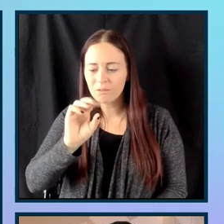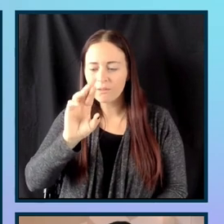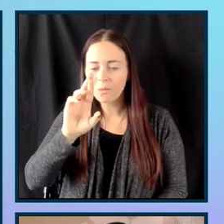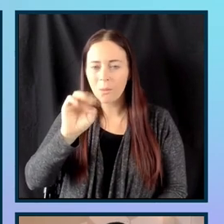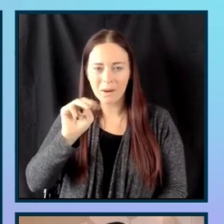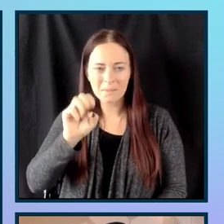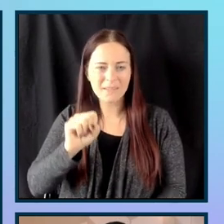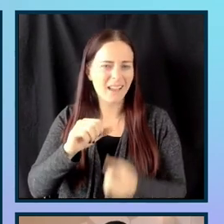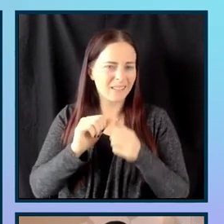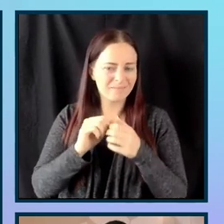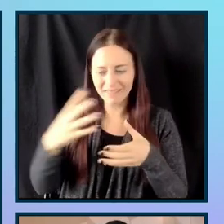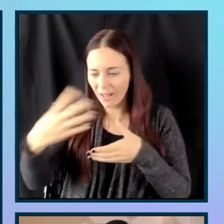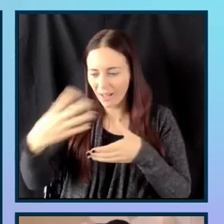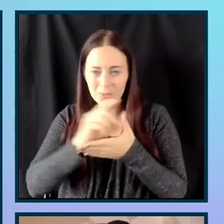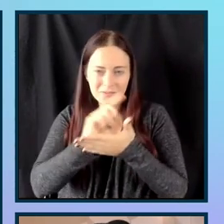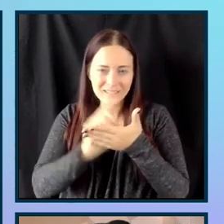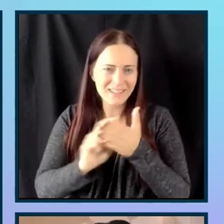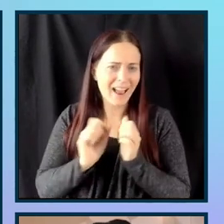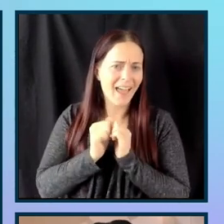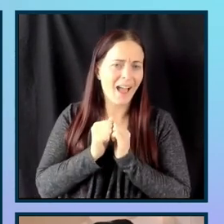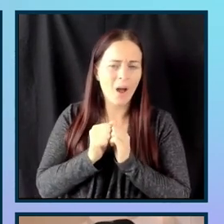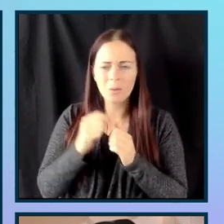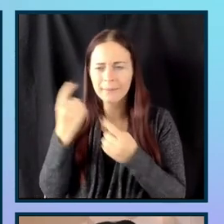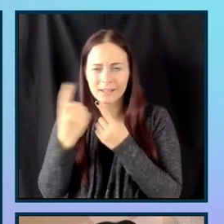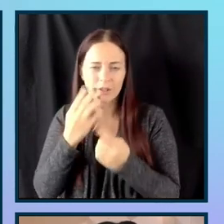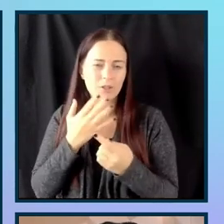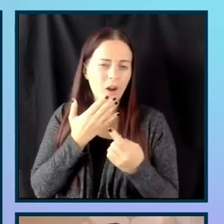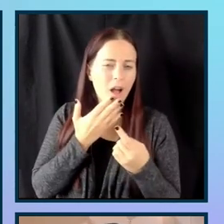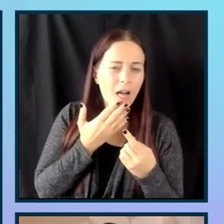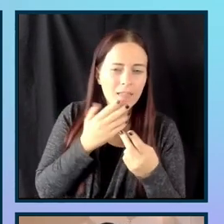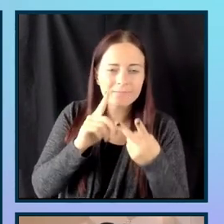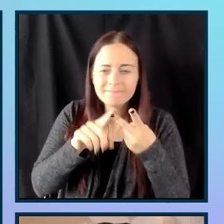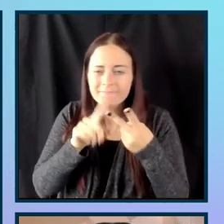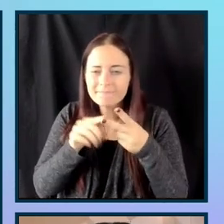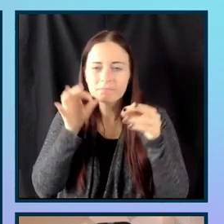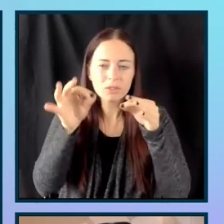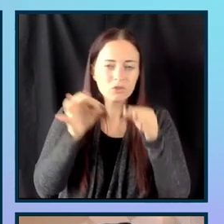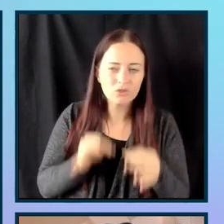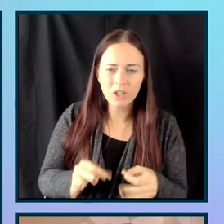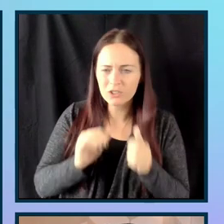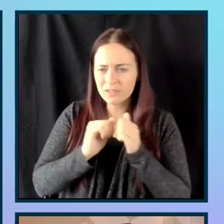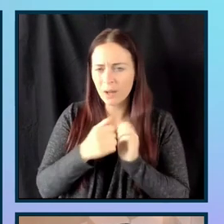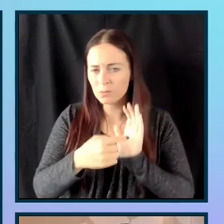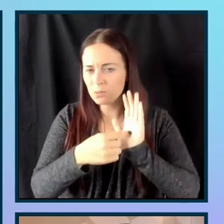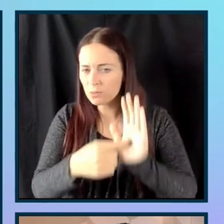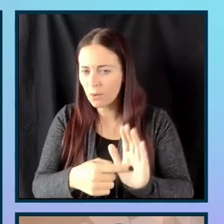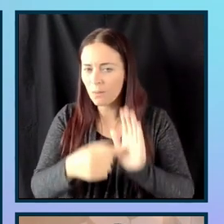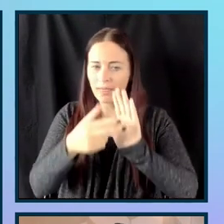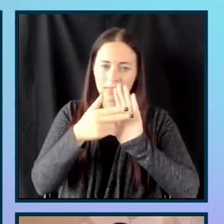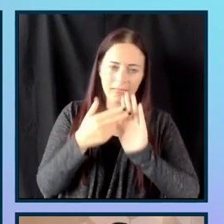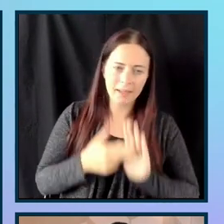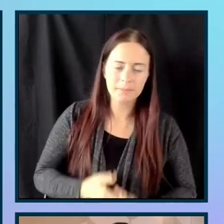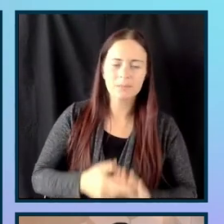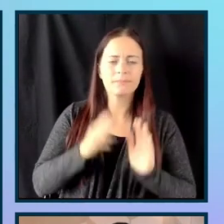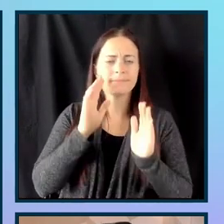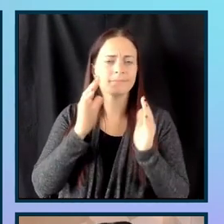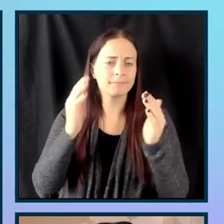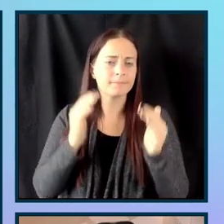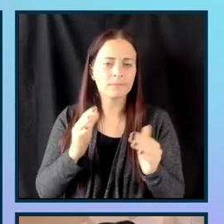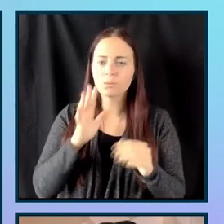considerations, some considerations about instructions and labeling in your forms. We're going to be discussing form structures,